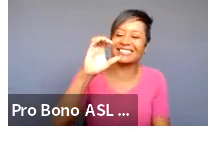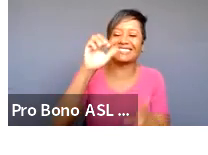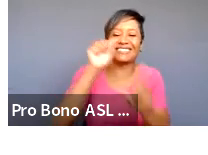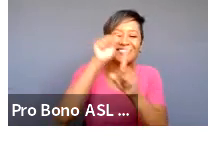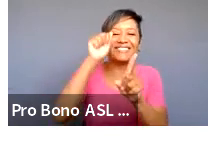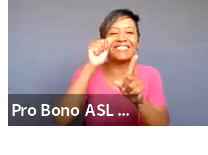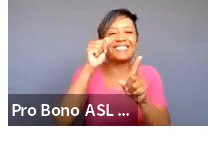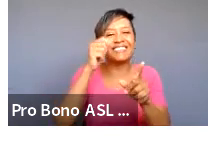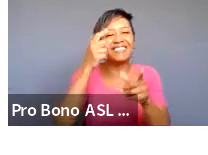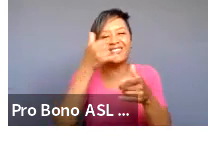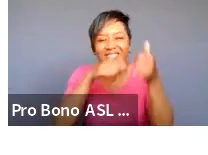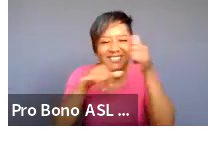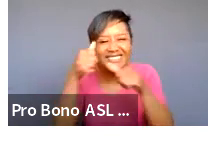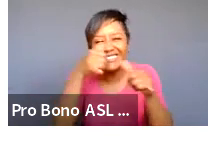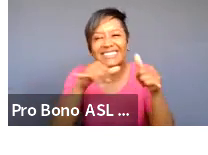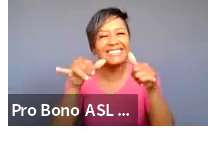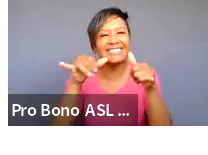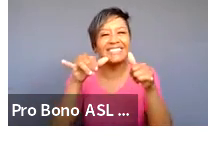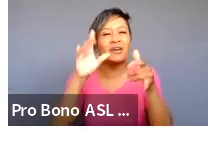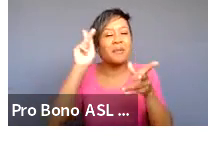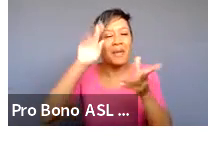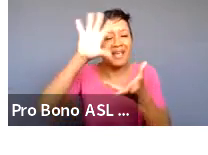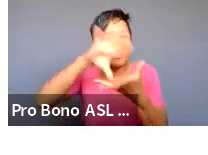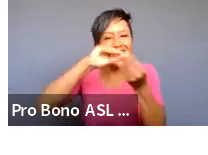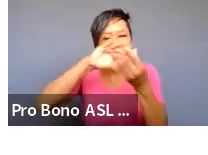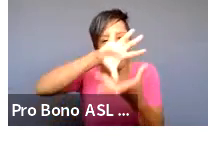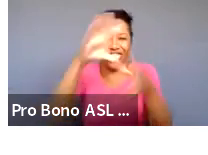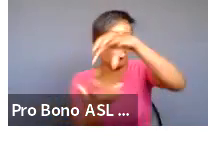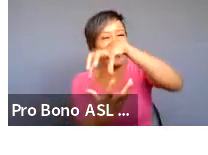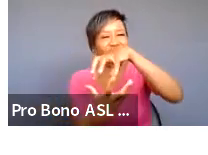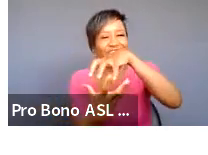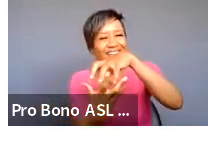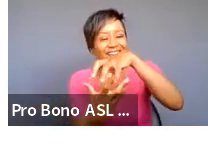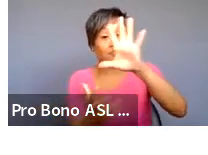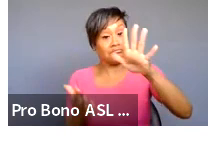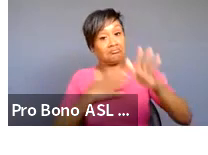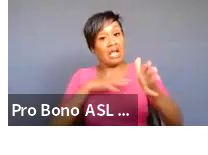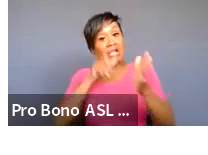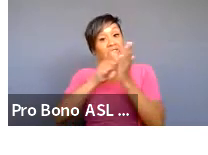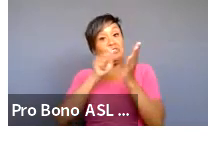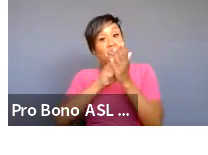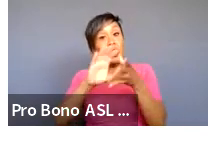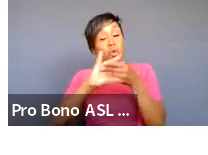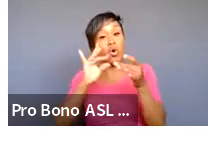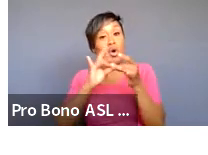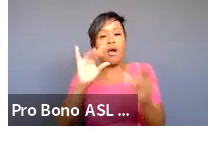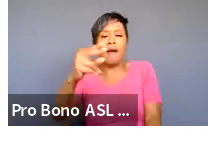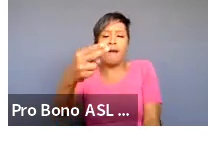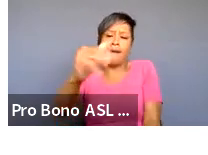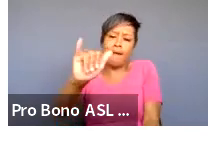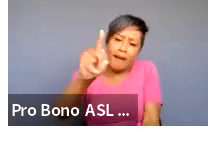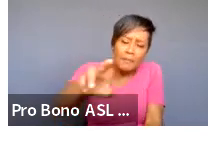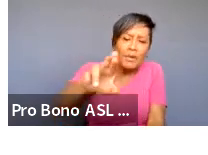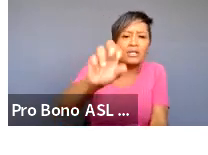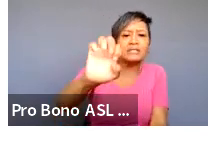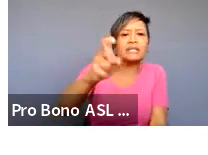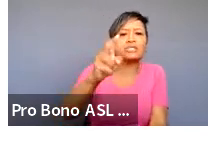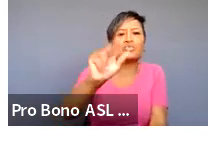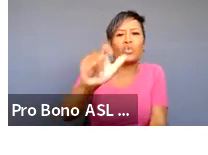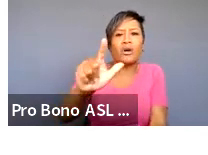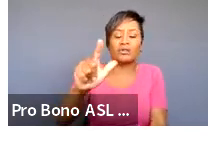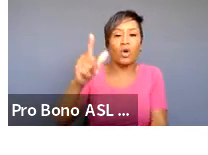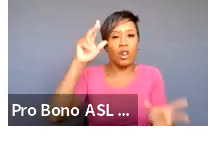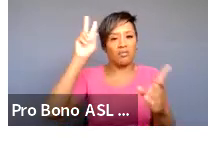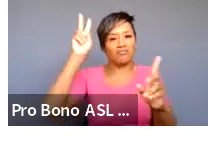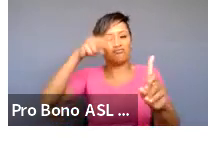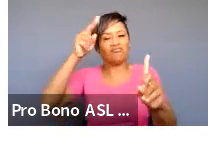its head uh a lot of solo work that i write is is either hypersexual right we want to we want to look at patriarchy so we're